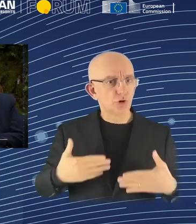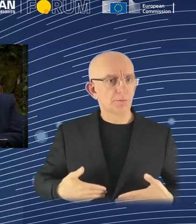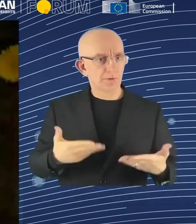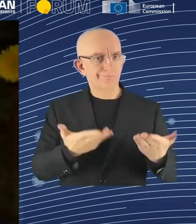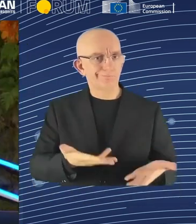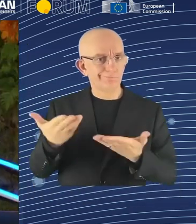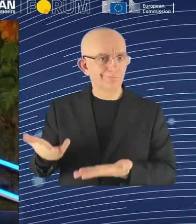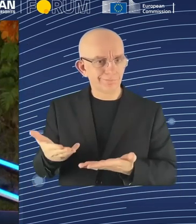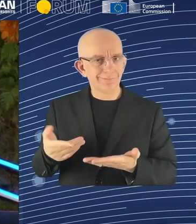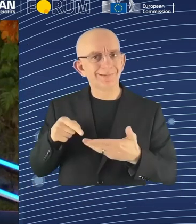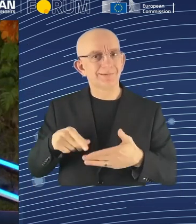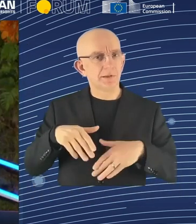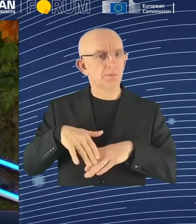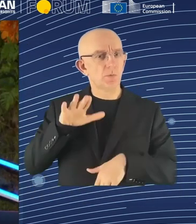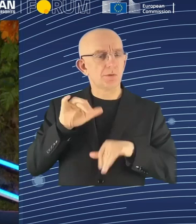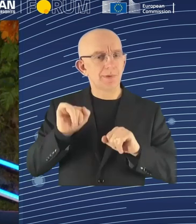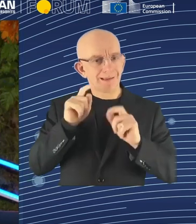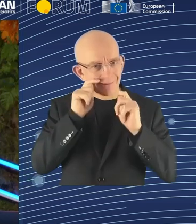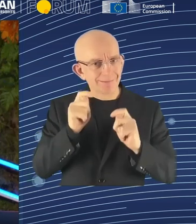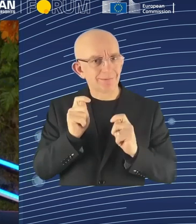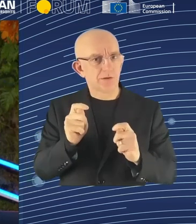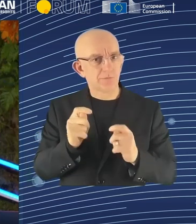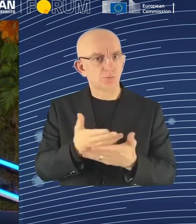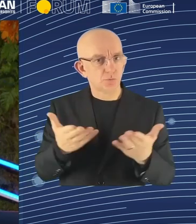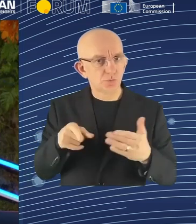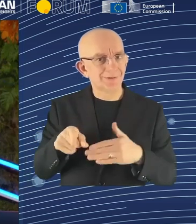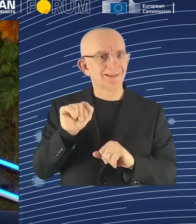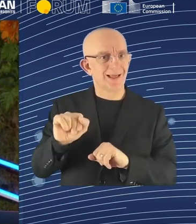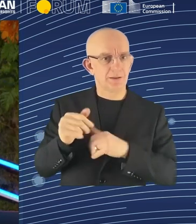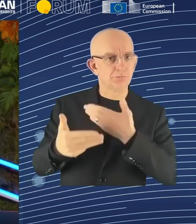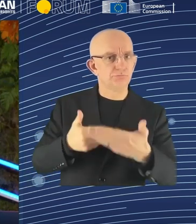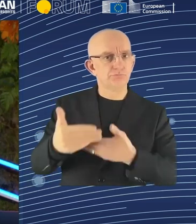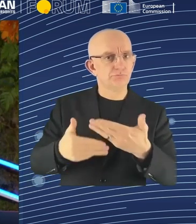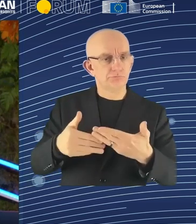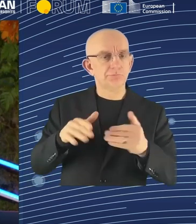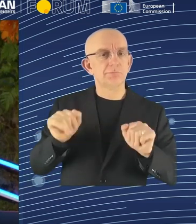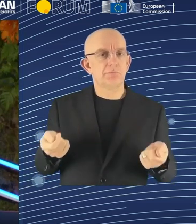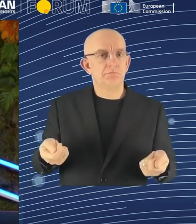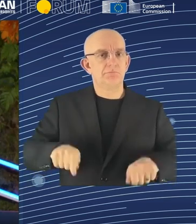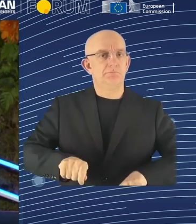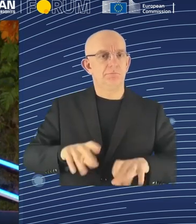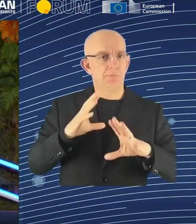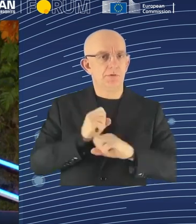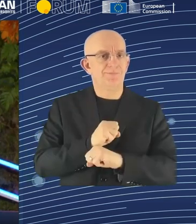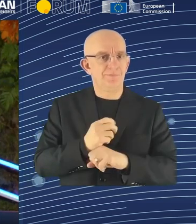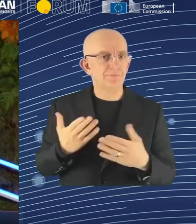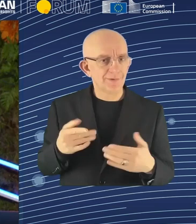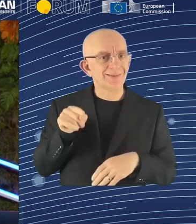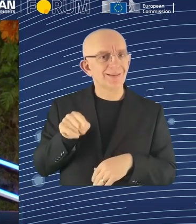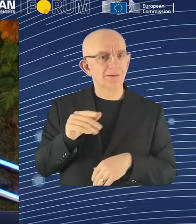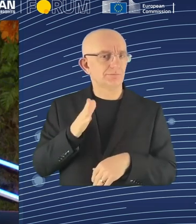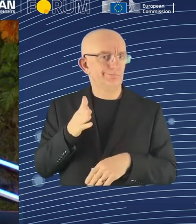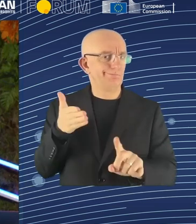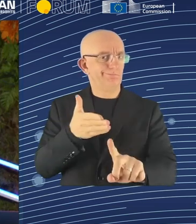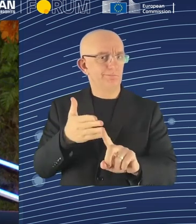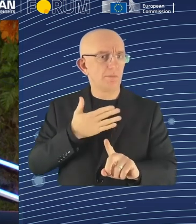Thank you. Mr. Reva, question for you here on the slide. How can the public sector speed up the process of re-skilling? And is there